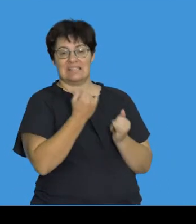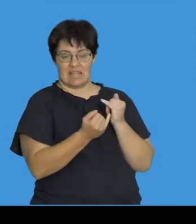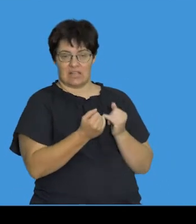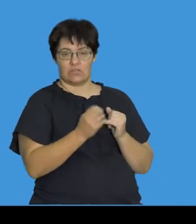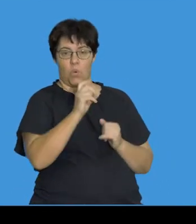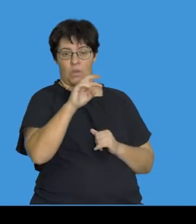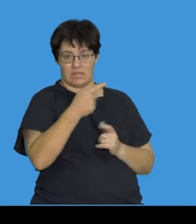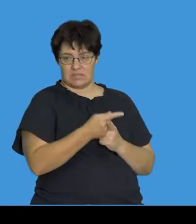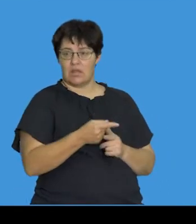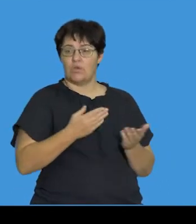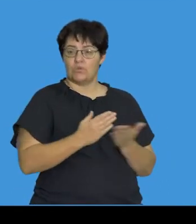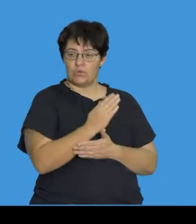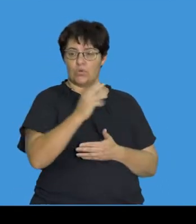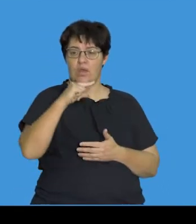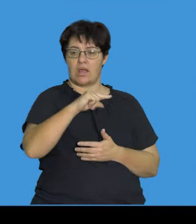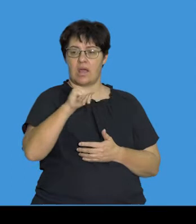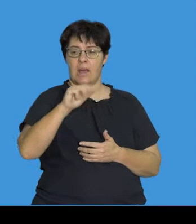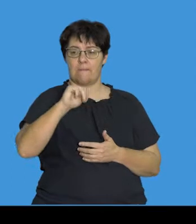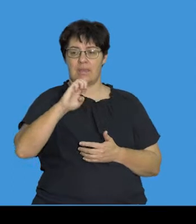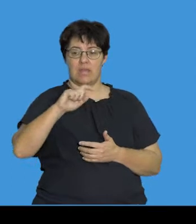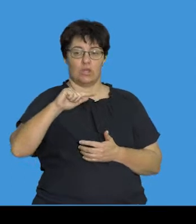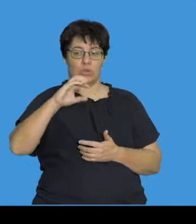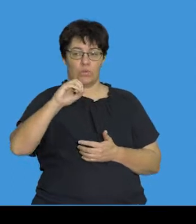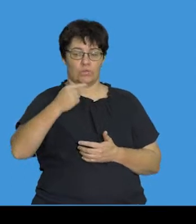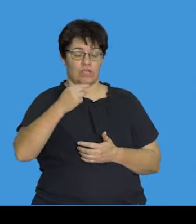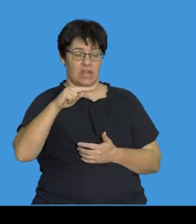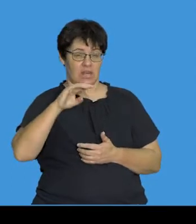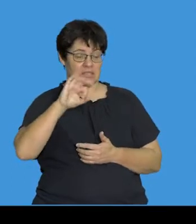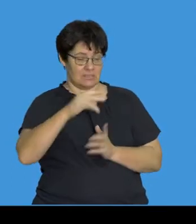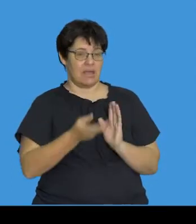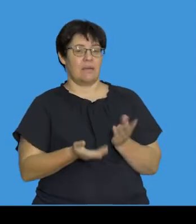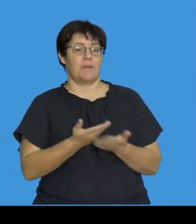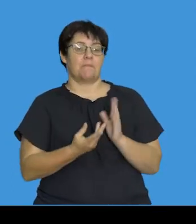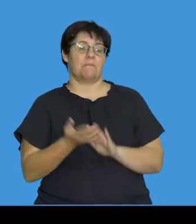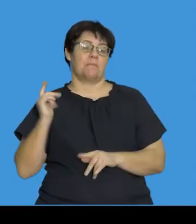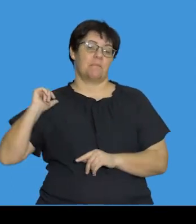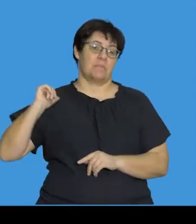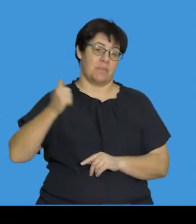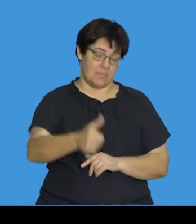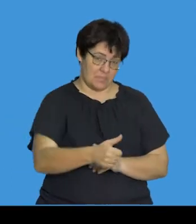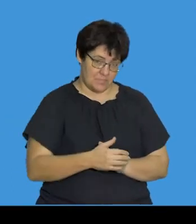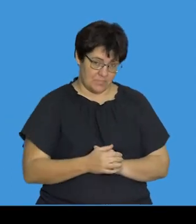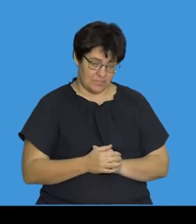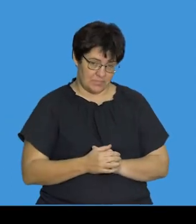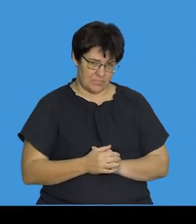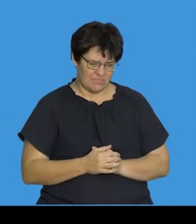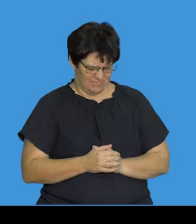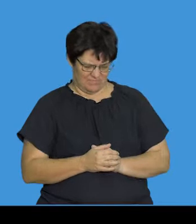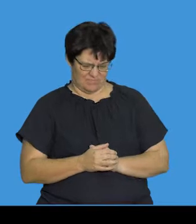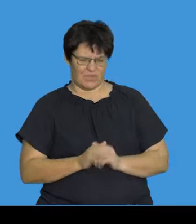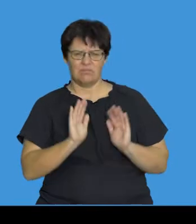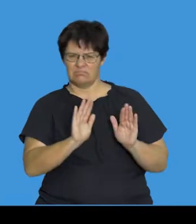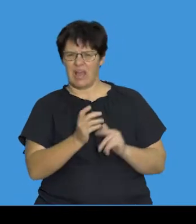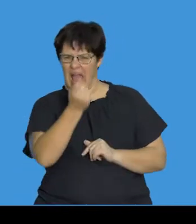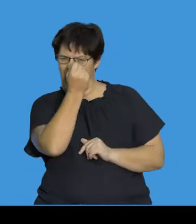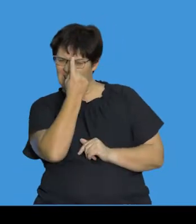gametogenesis, which is a formation of gametes, can be inherited. So, let's pause at this and try and understand the context